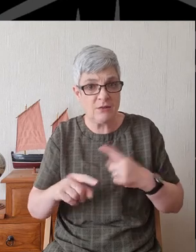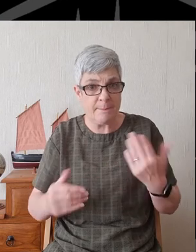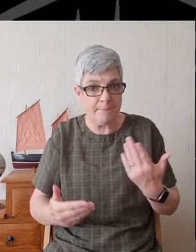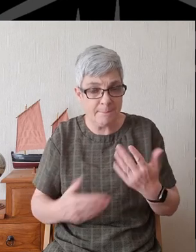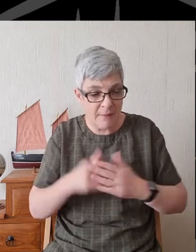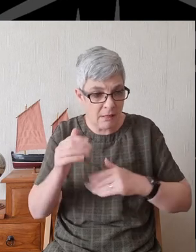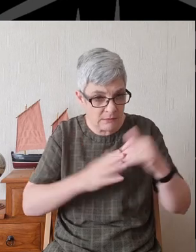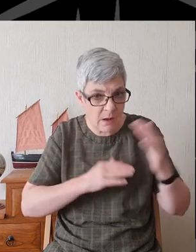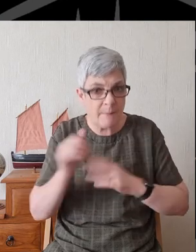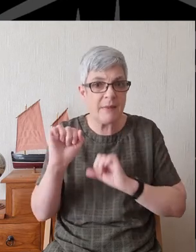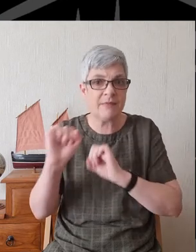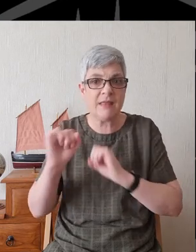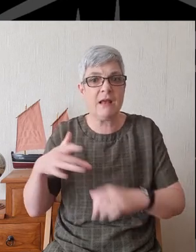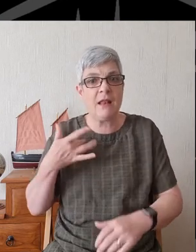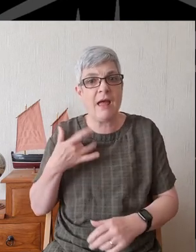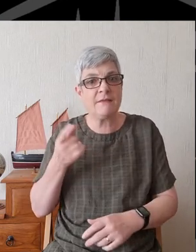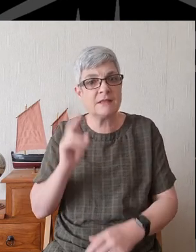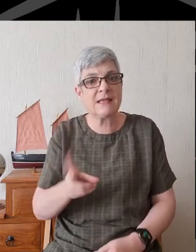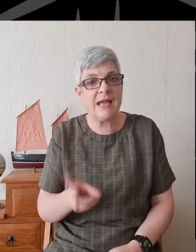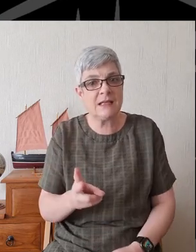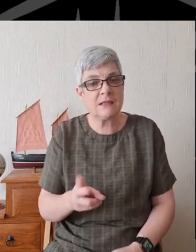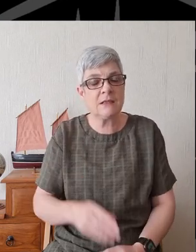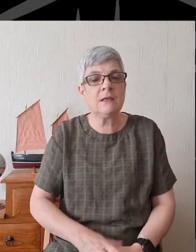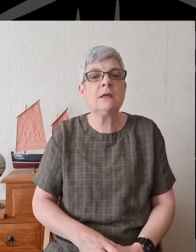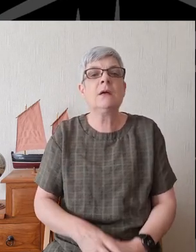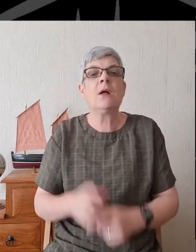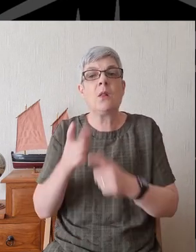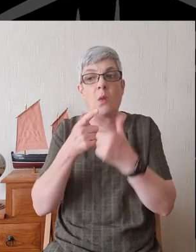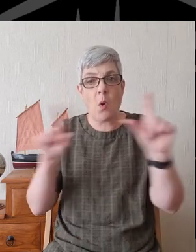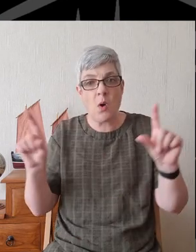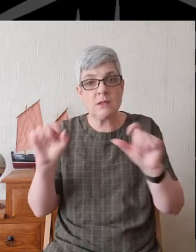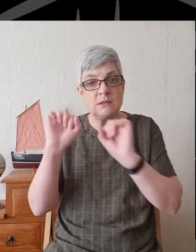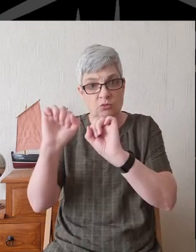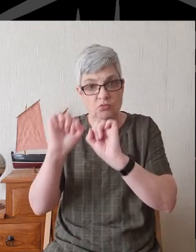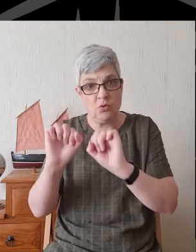God, in your mercy God, Hear our prayer